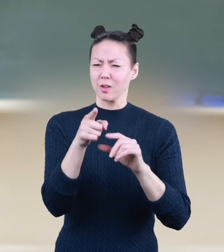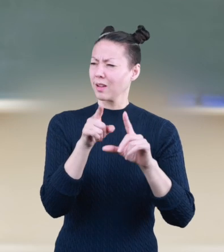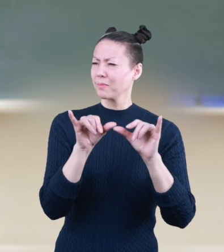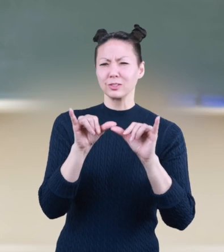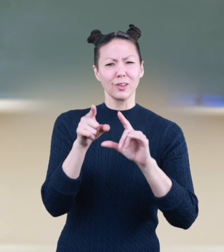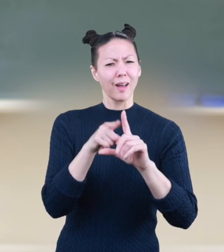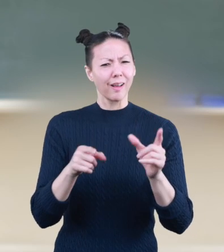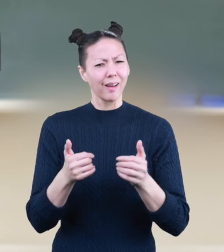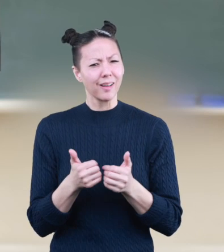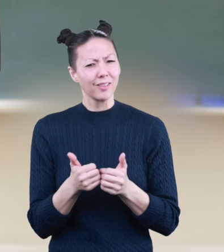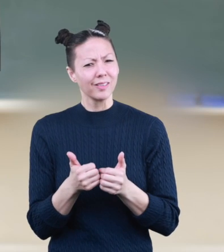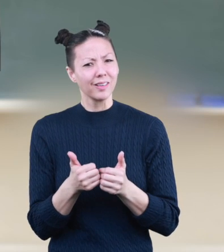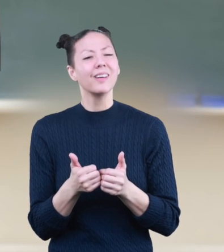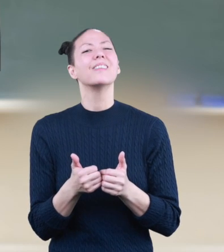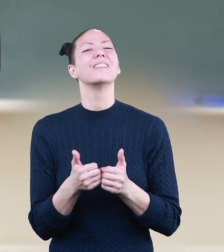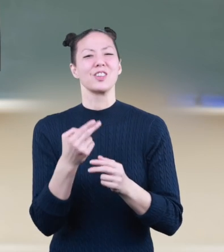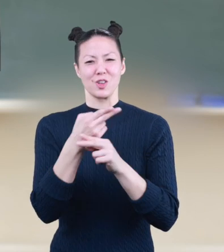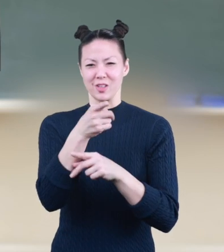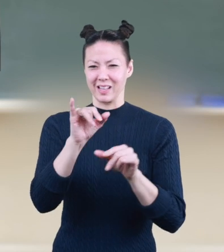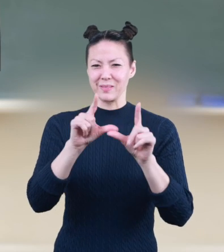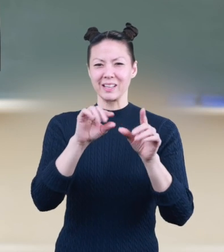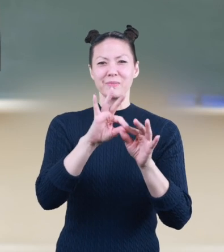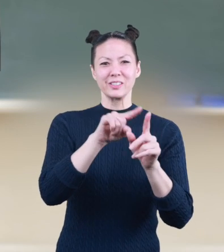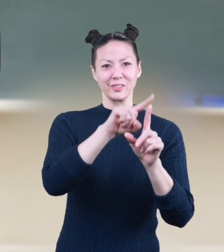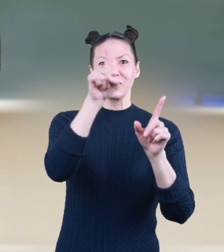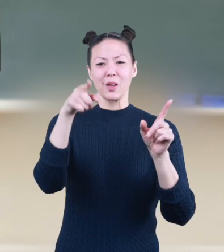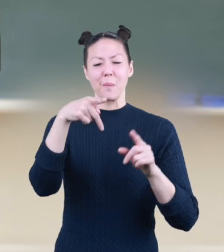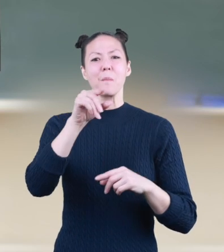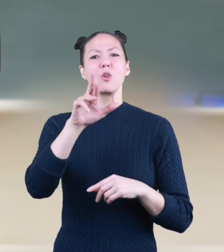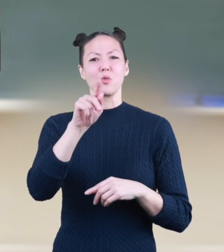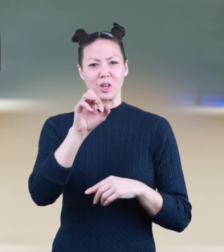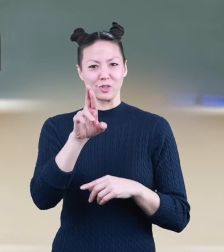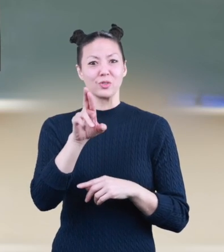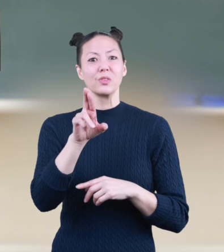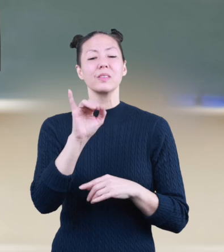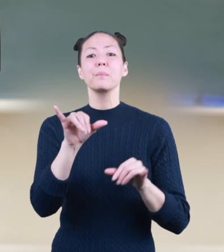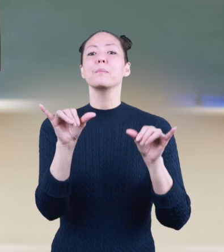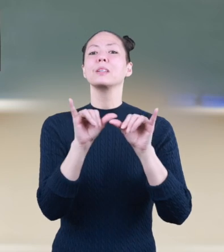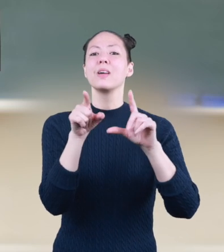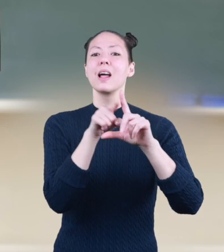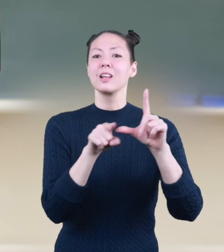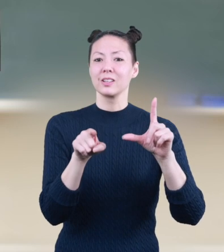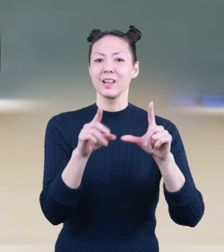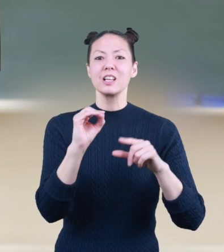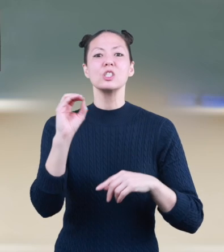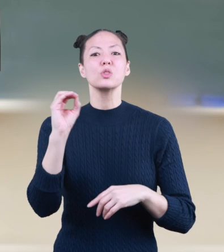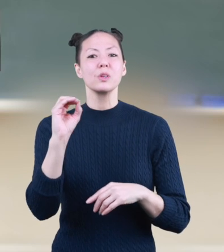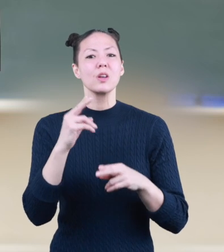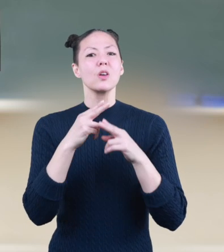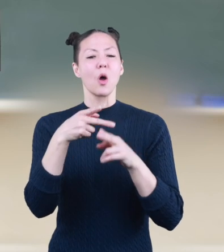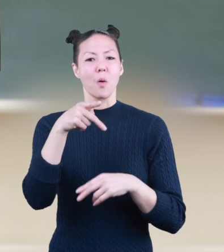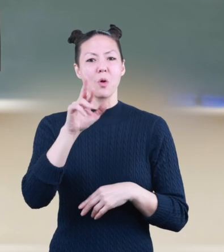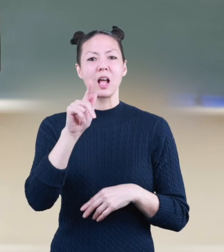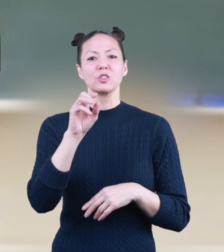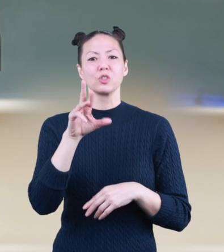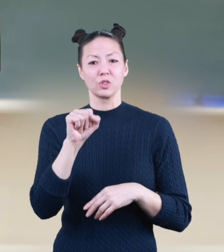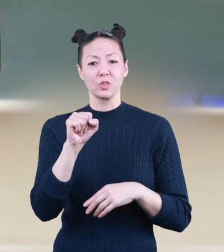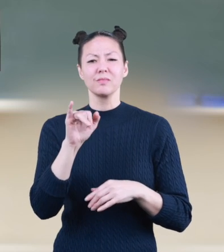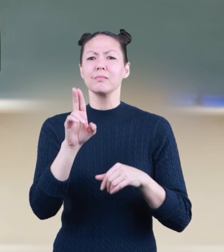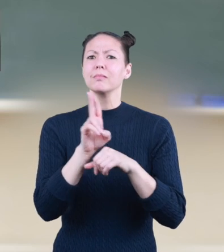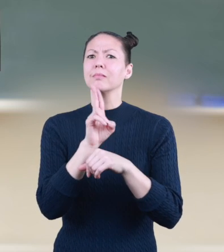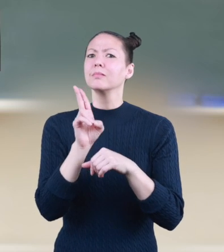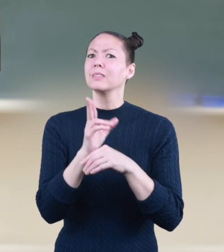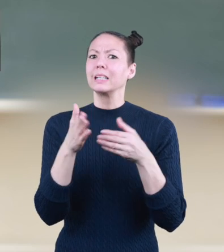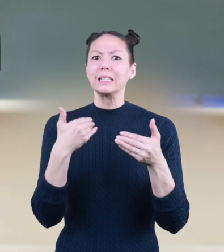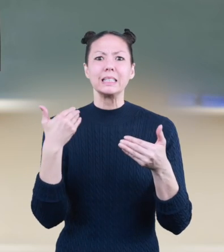measure angles? With a protractor. A special tool is used to measure angles in degrees called a protractor. Protractors are easy